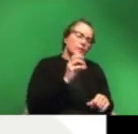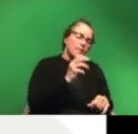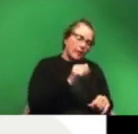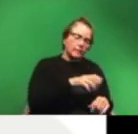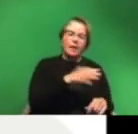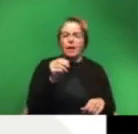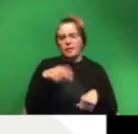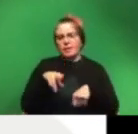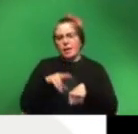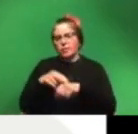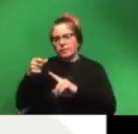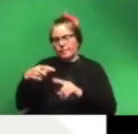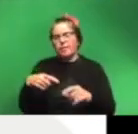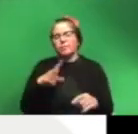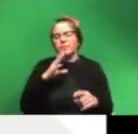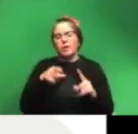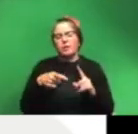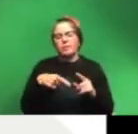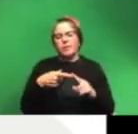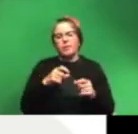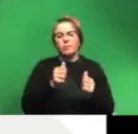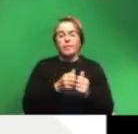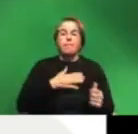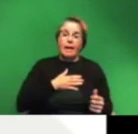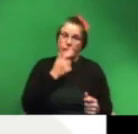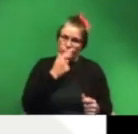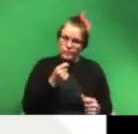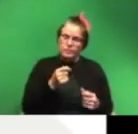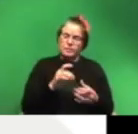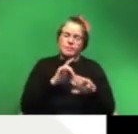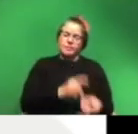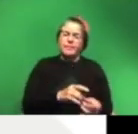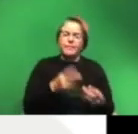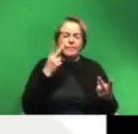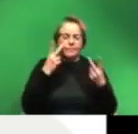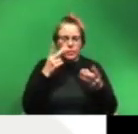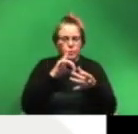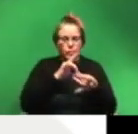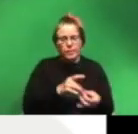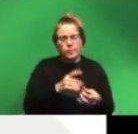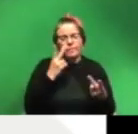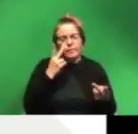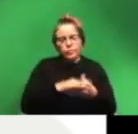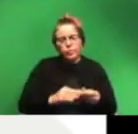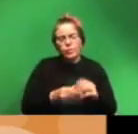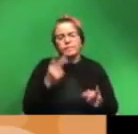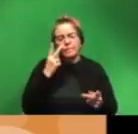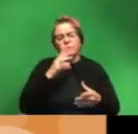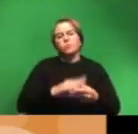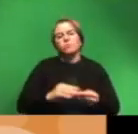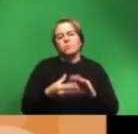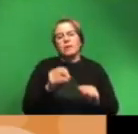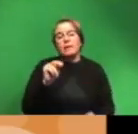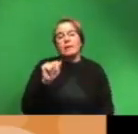talking about it in context with things i'm interested in i'll mostly be talking about visual related so visual stories visual narratives so